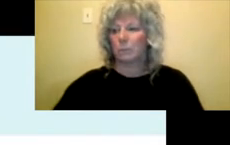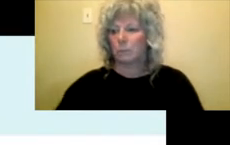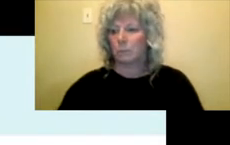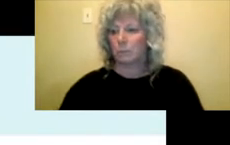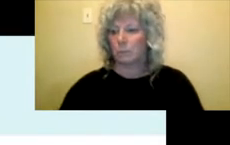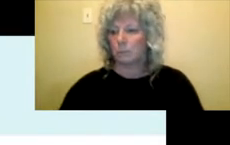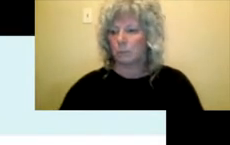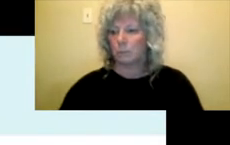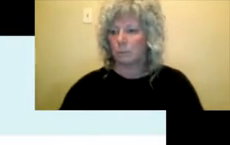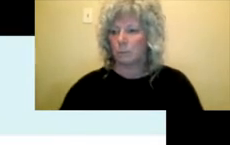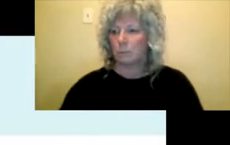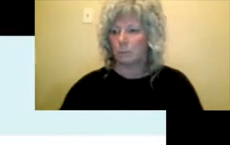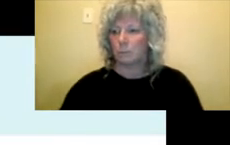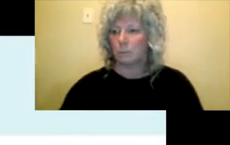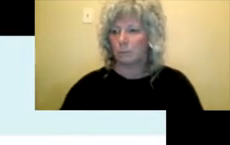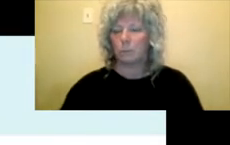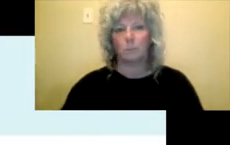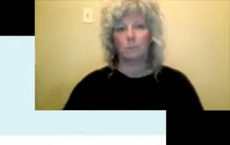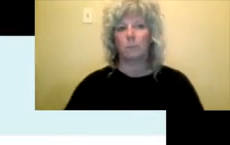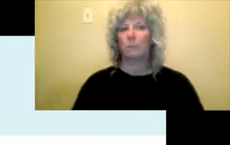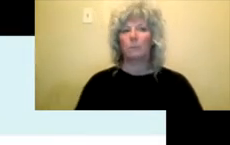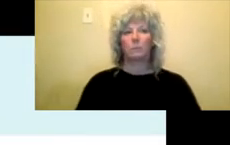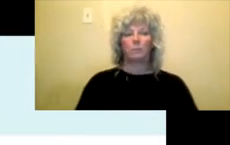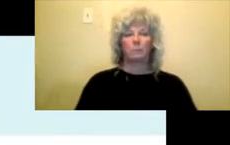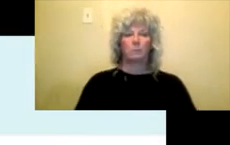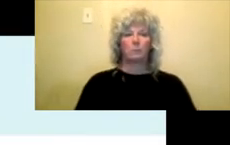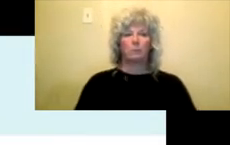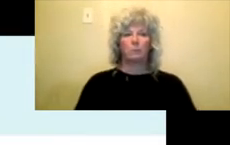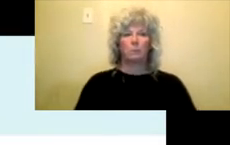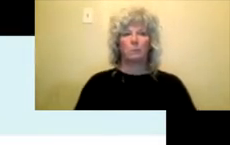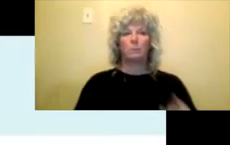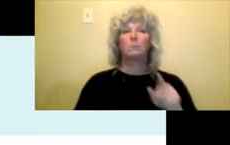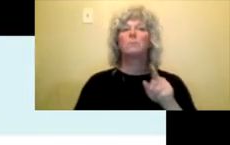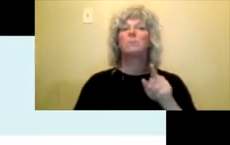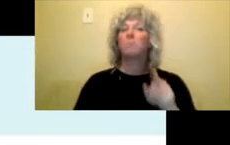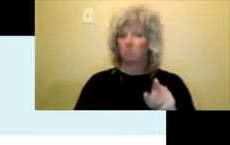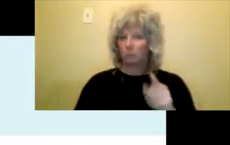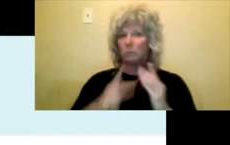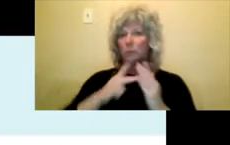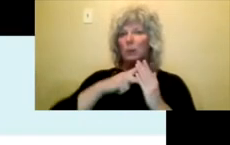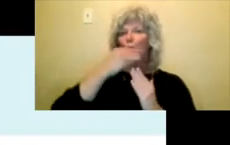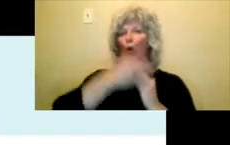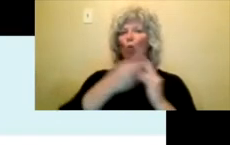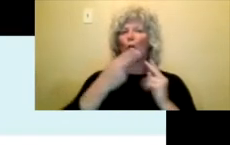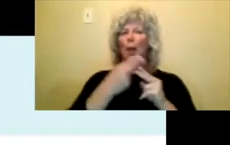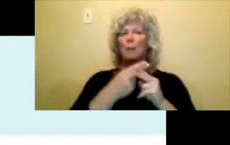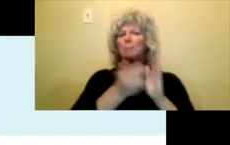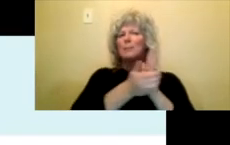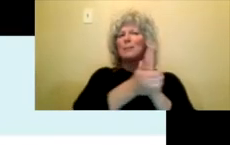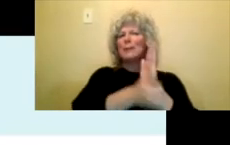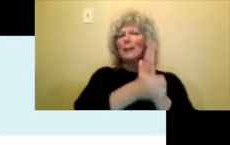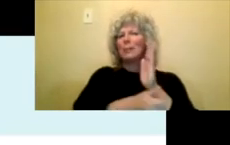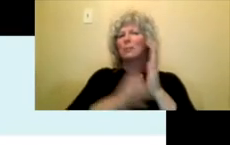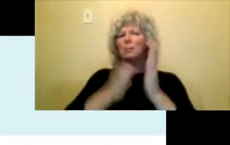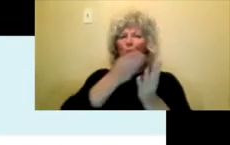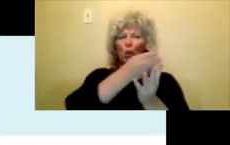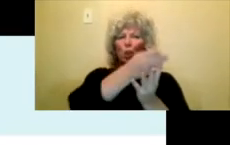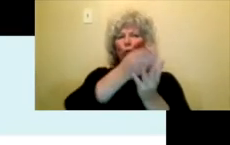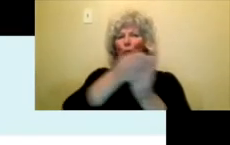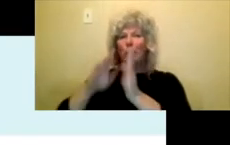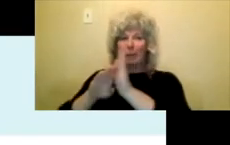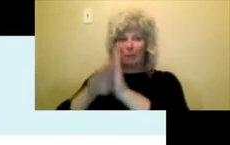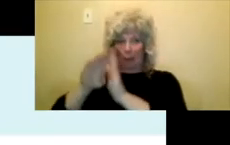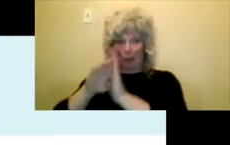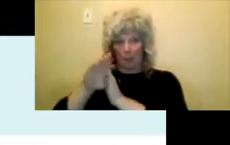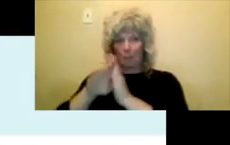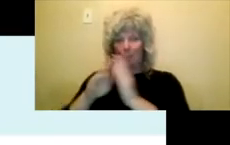So this is, uh, a program that we have called Skills and Career Development for Indigenous Arts Professional and Arts